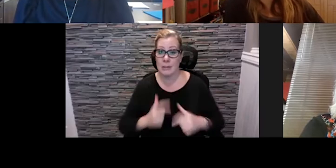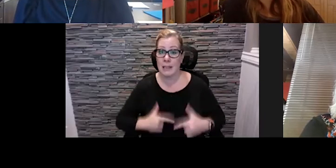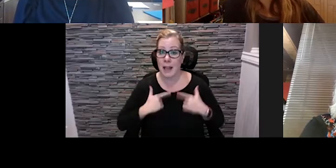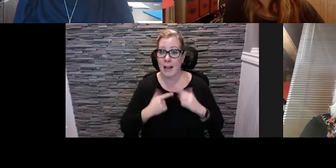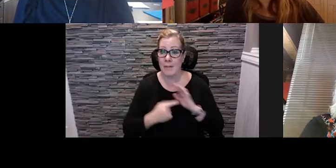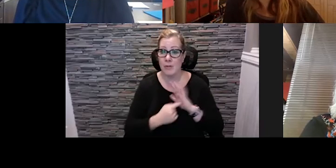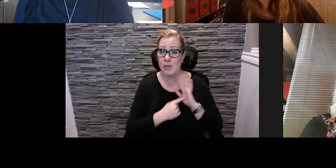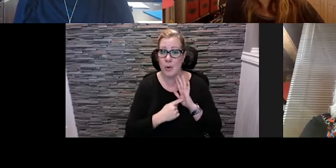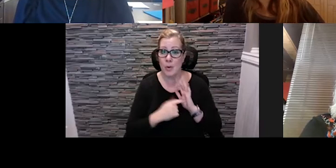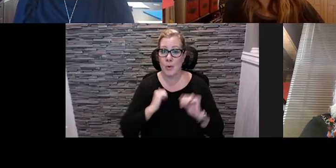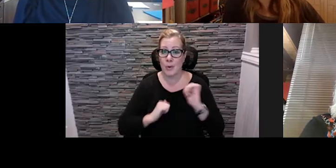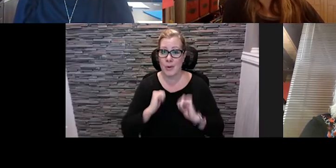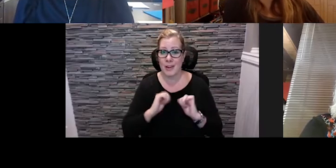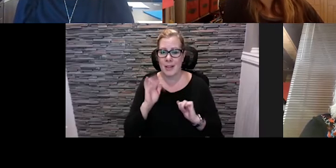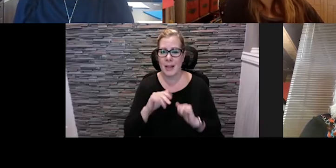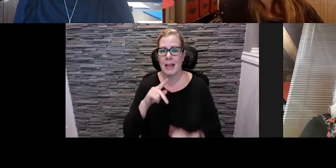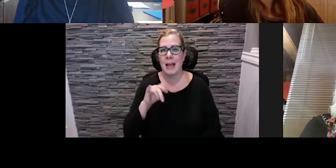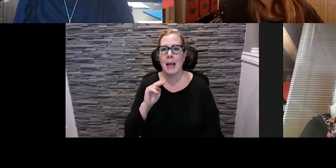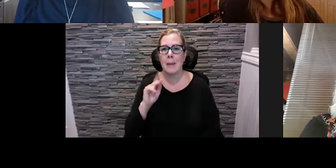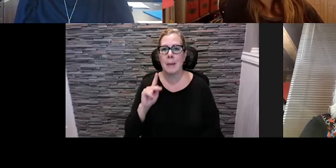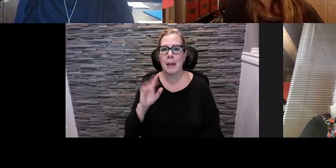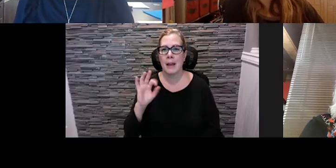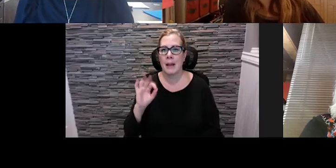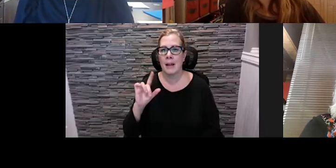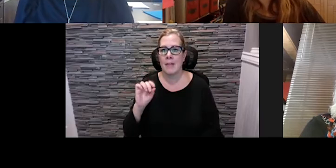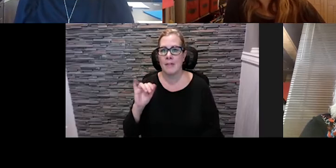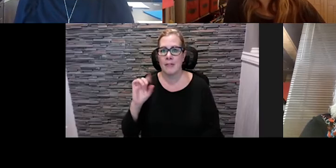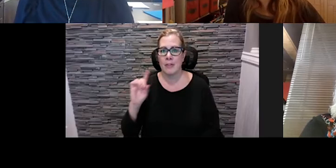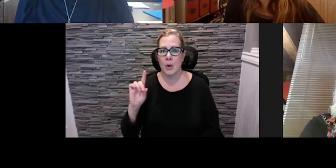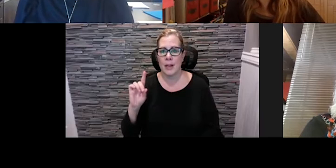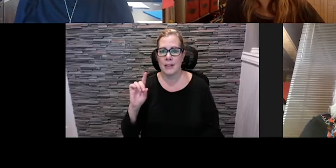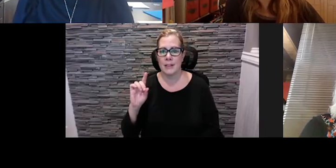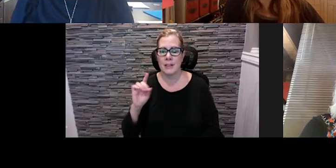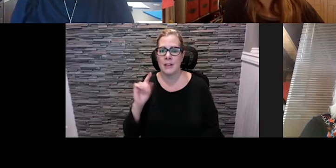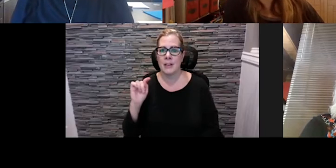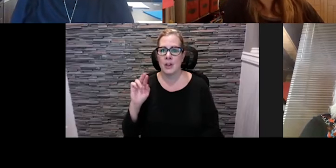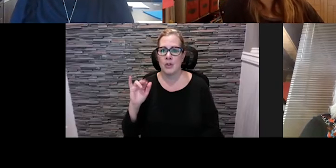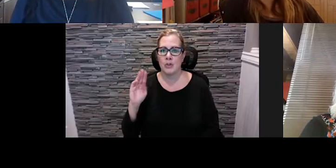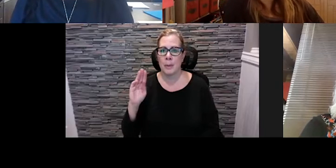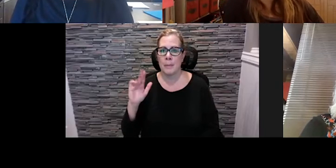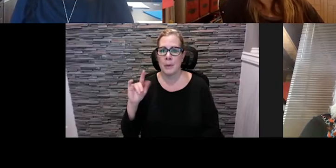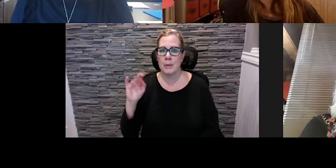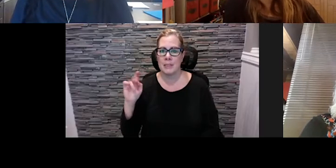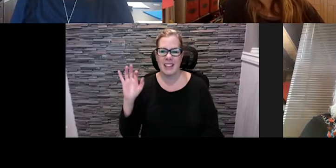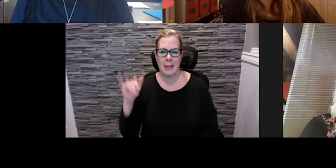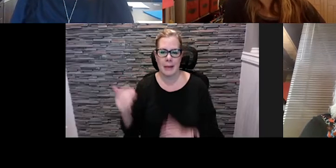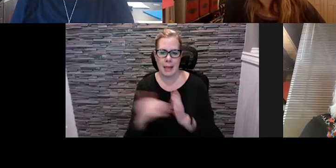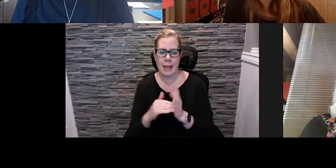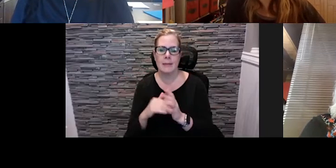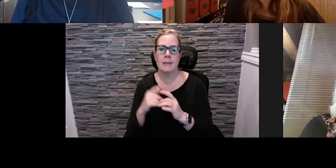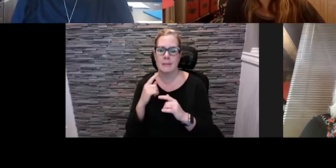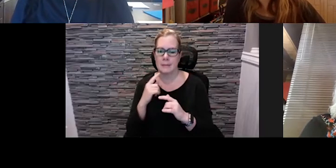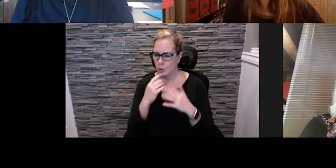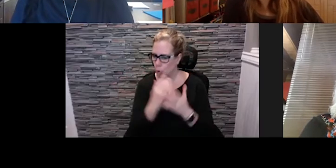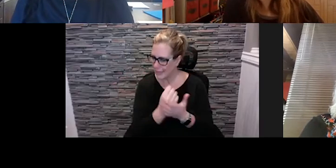tribute on uh december the 19th and that sold out as of today and we rolled into a second show today